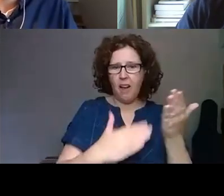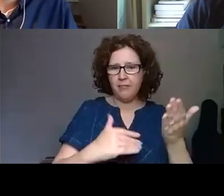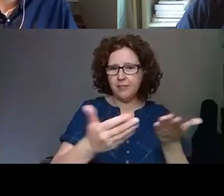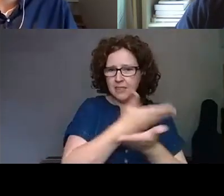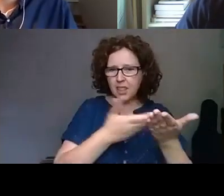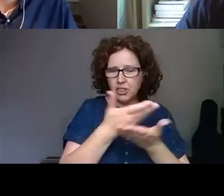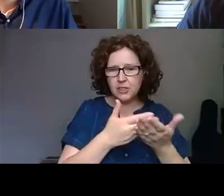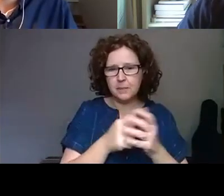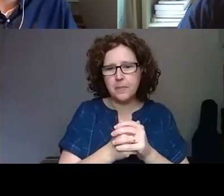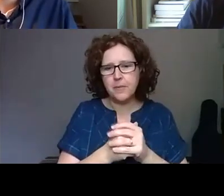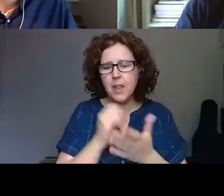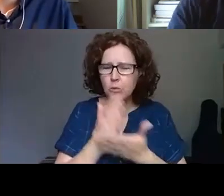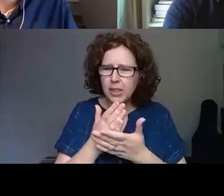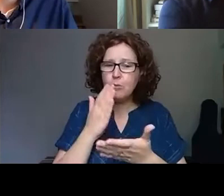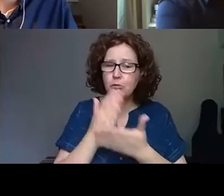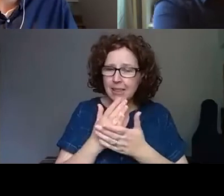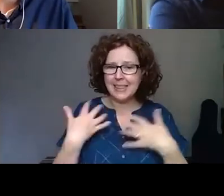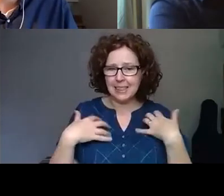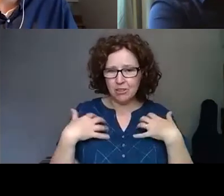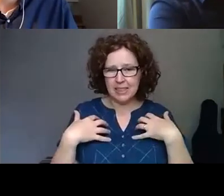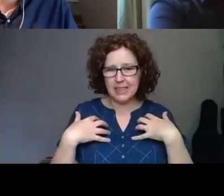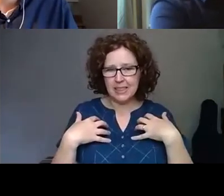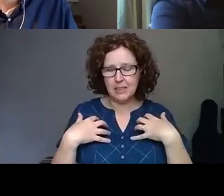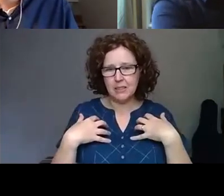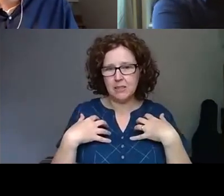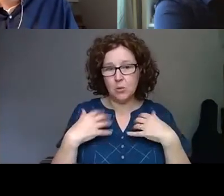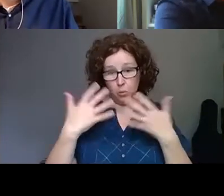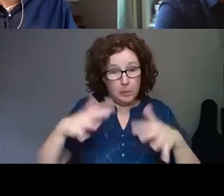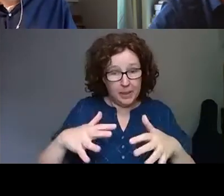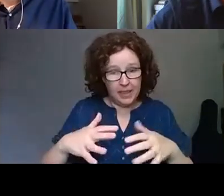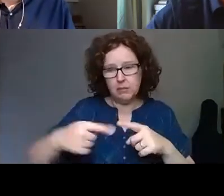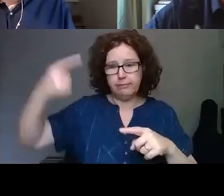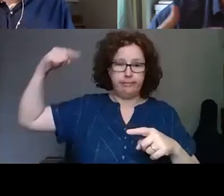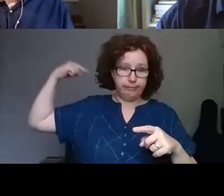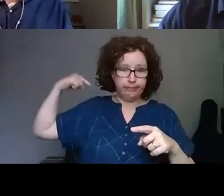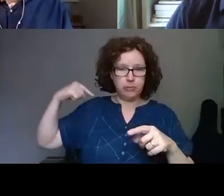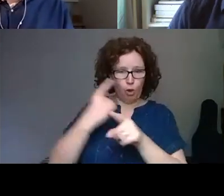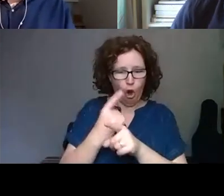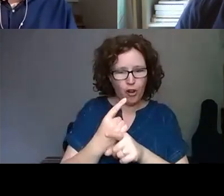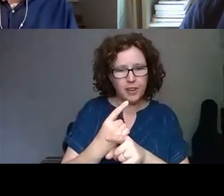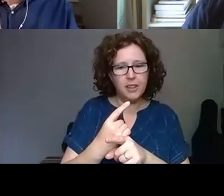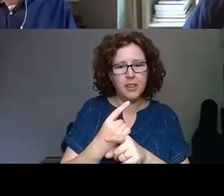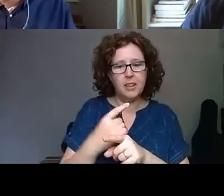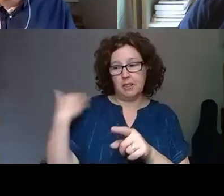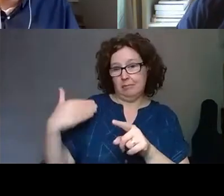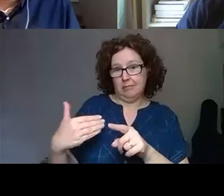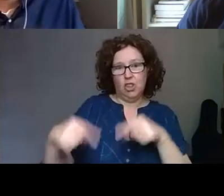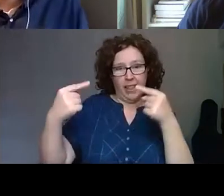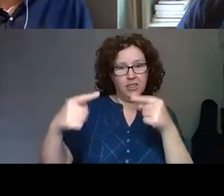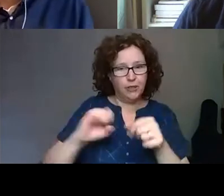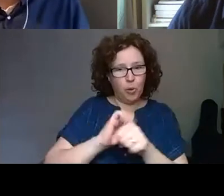I'm, I'm really interested if we think about, you we, we've, we looked about what was and what you've confronted in the last year.